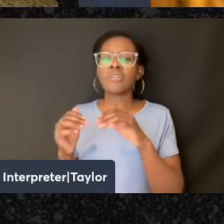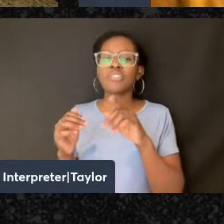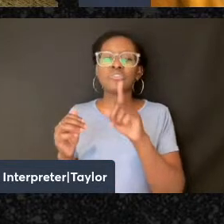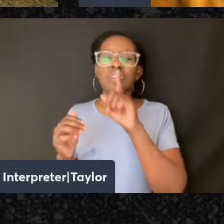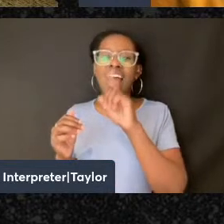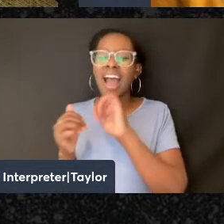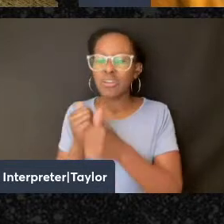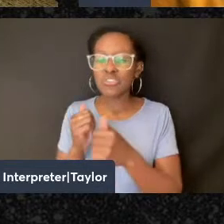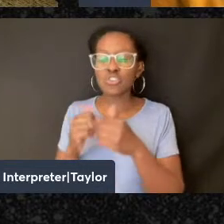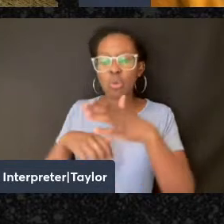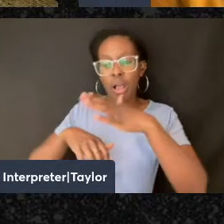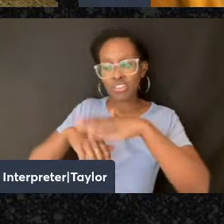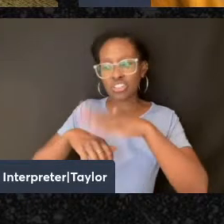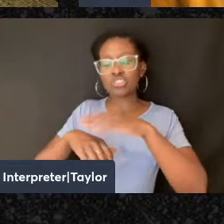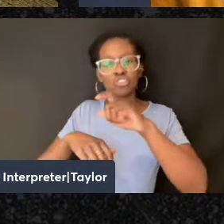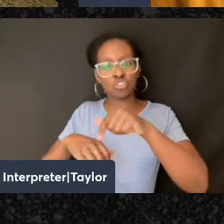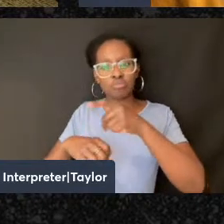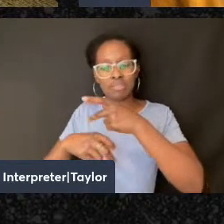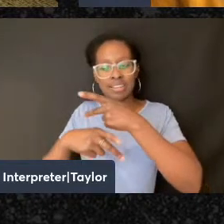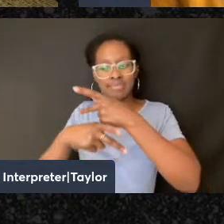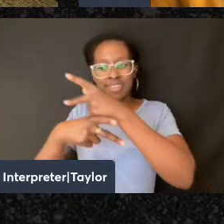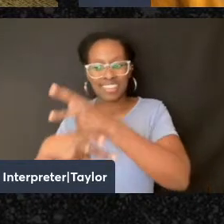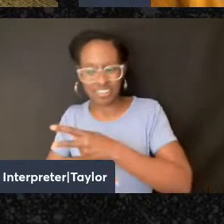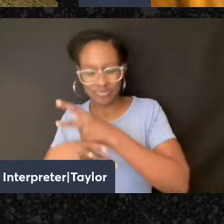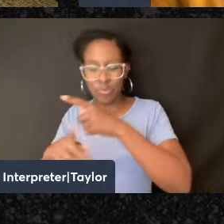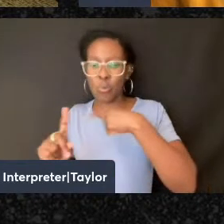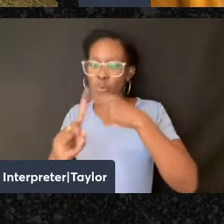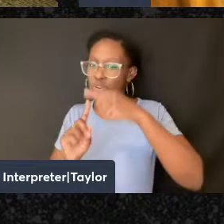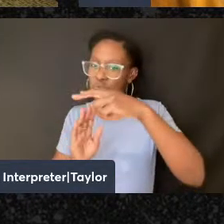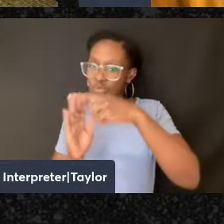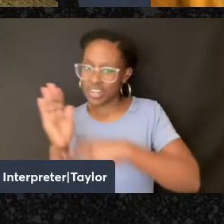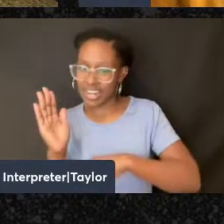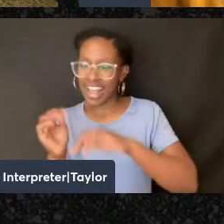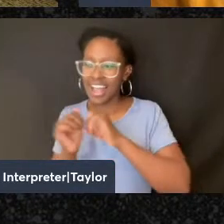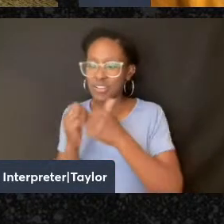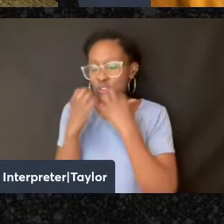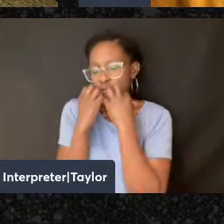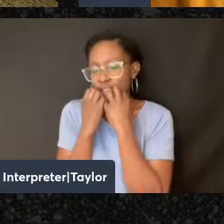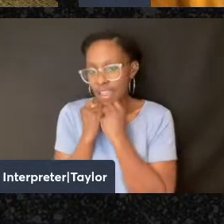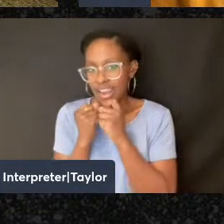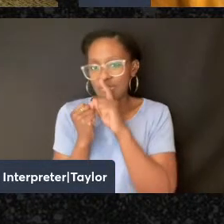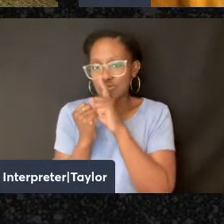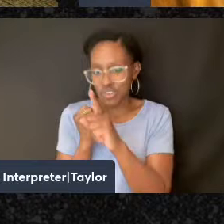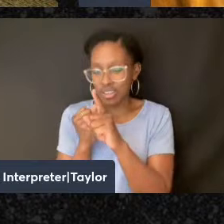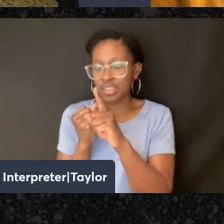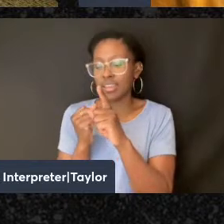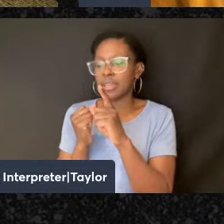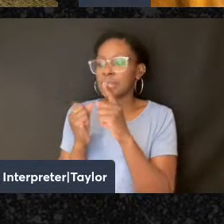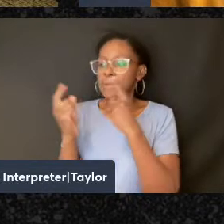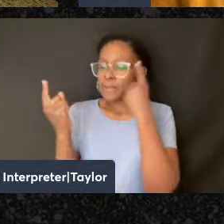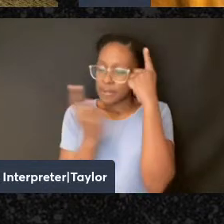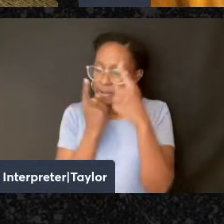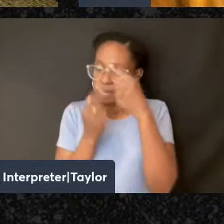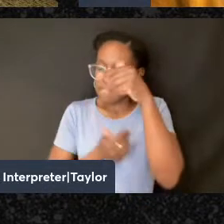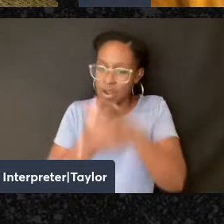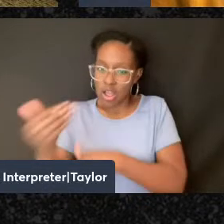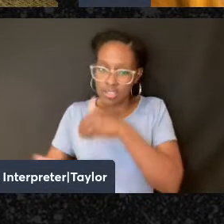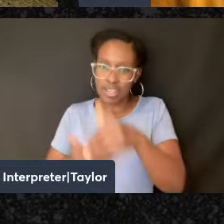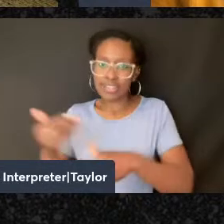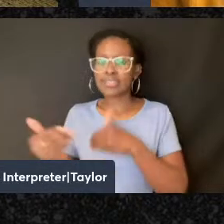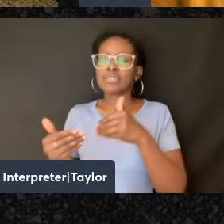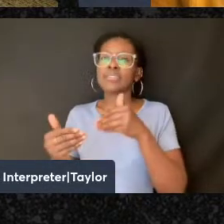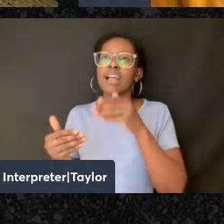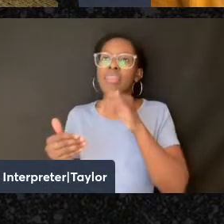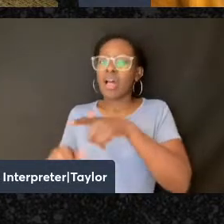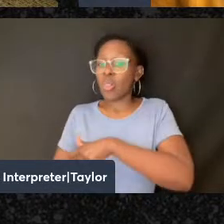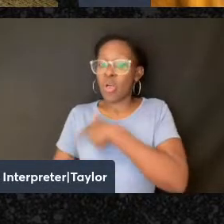to these pasts and to their histories and to the resources as we try to bring them more fully into